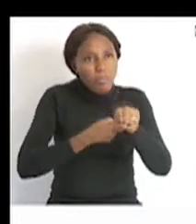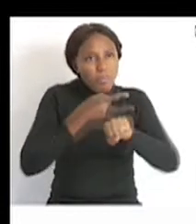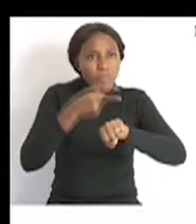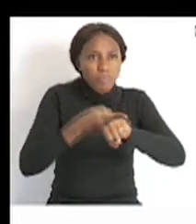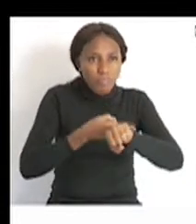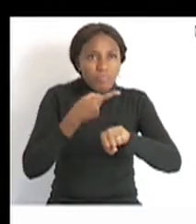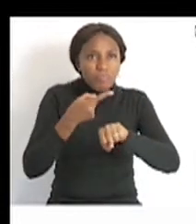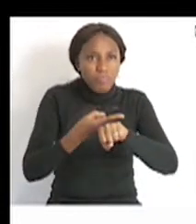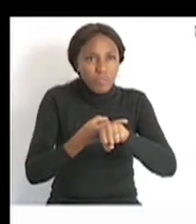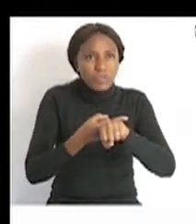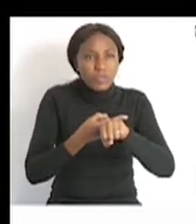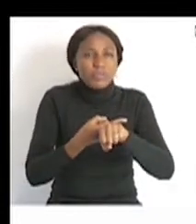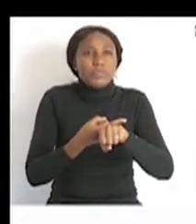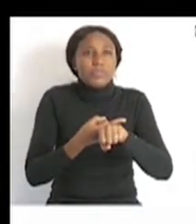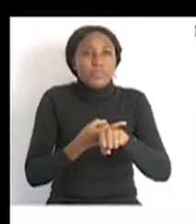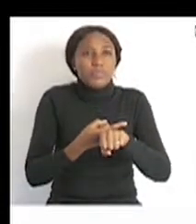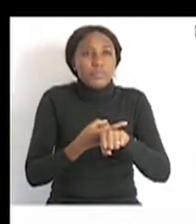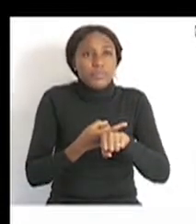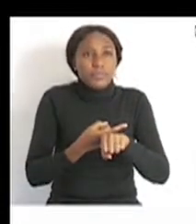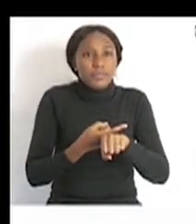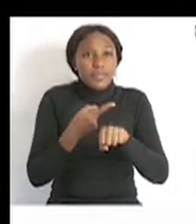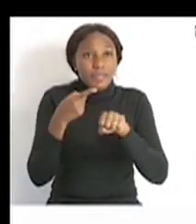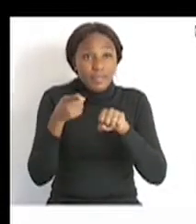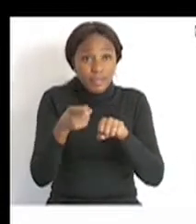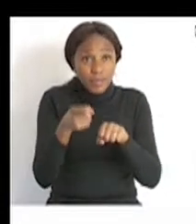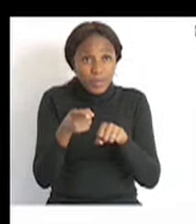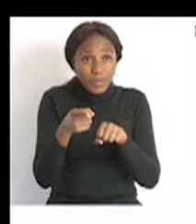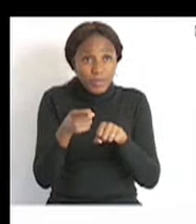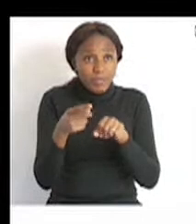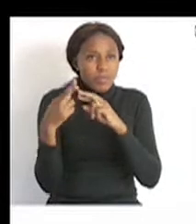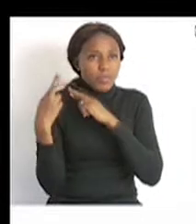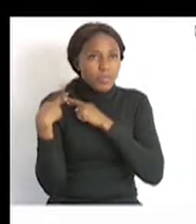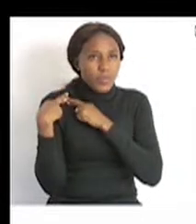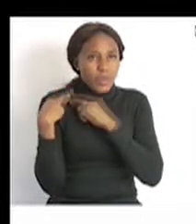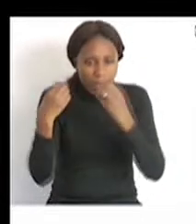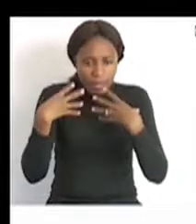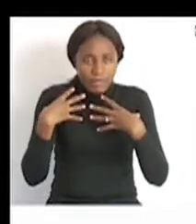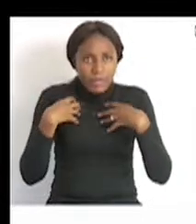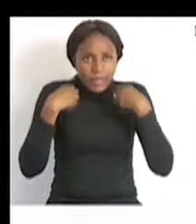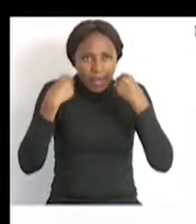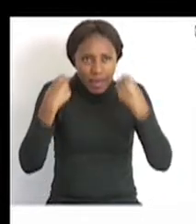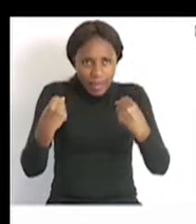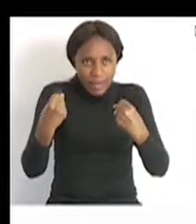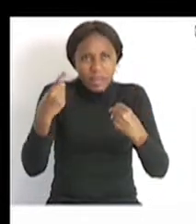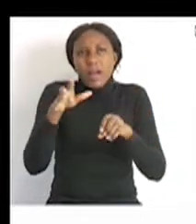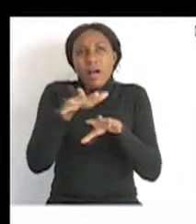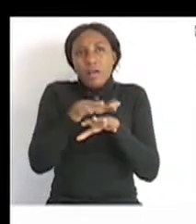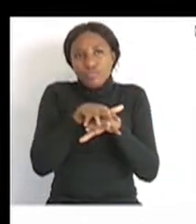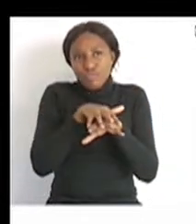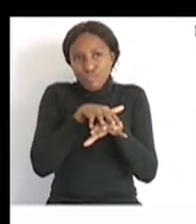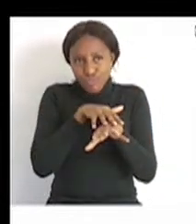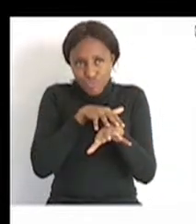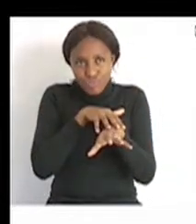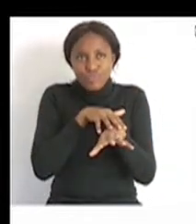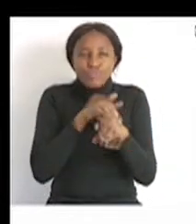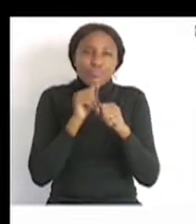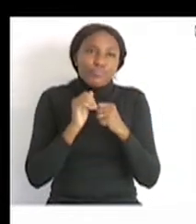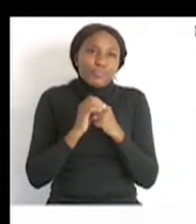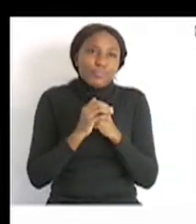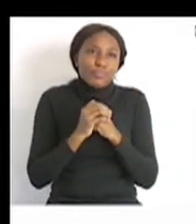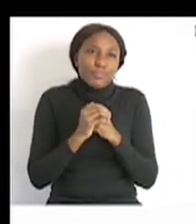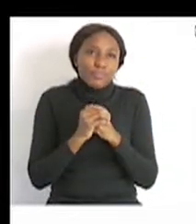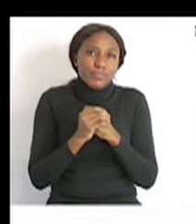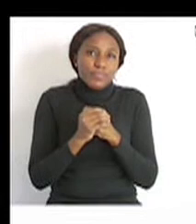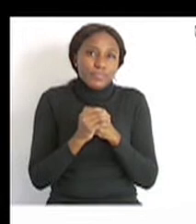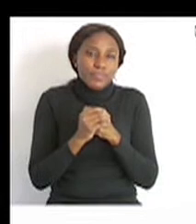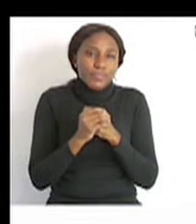energy more slowly. Okay, so they give a slow supply of energy to our